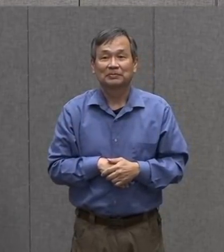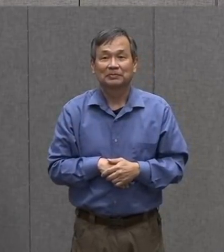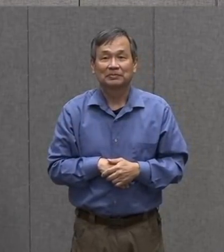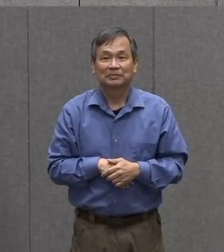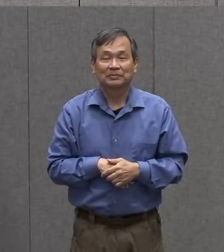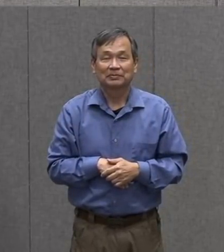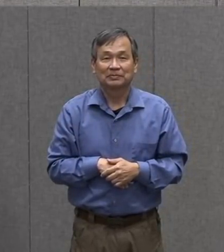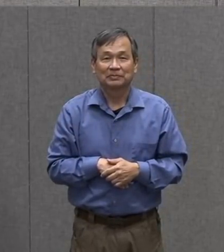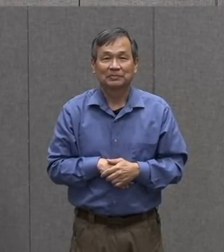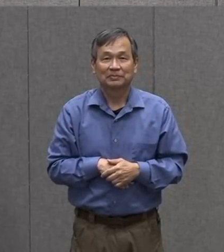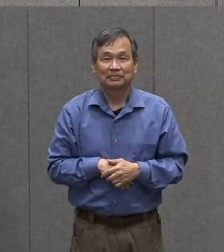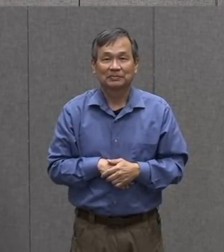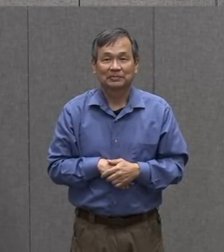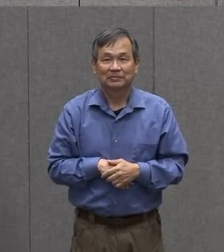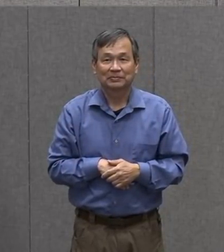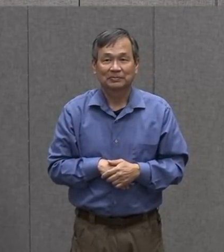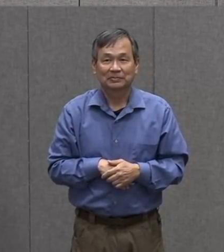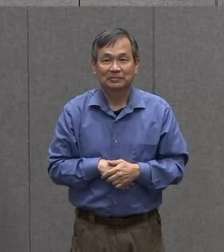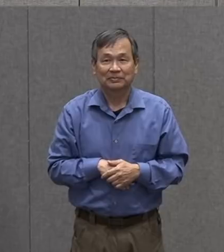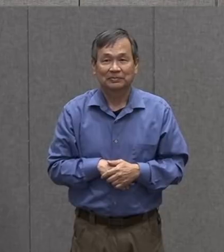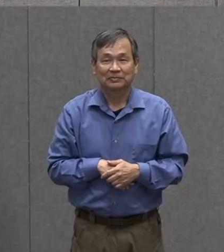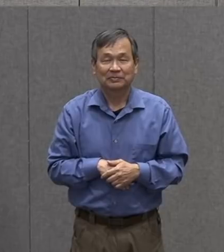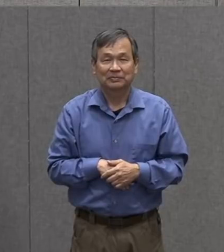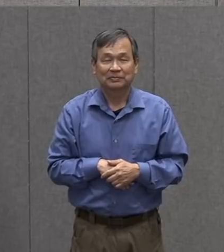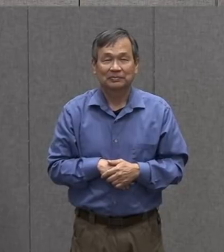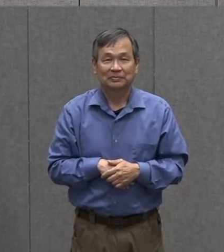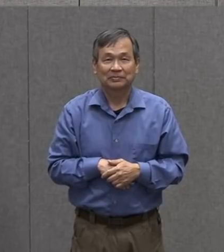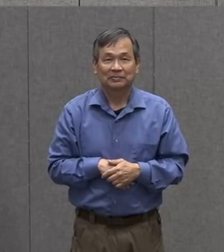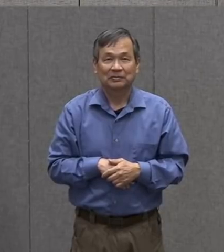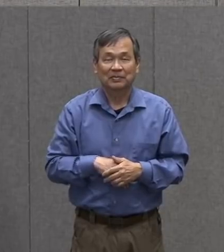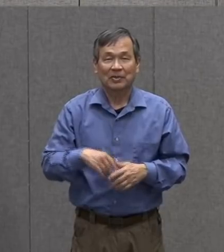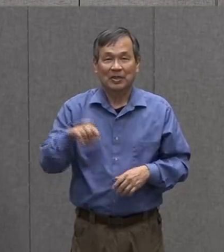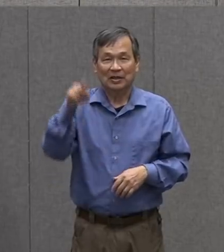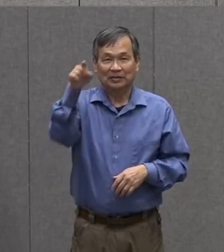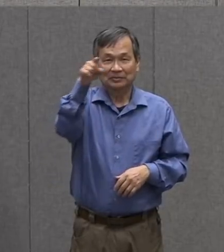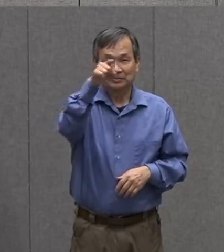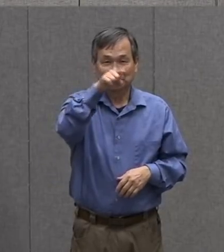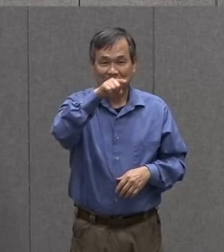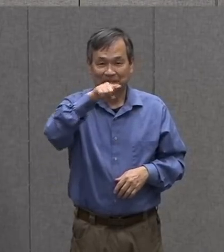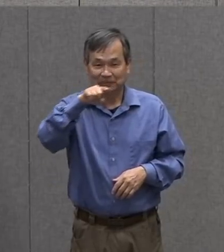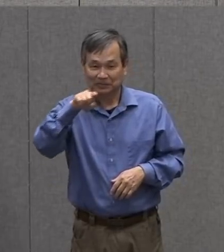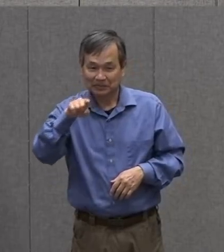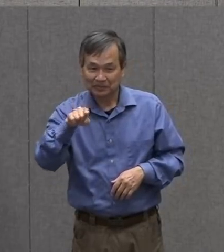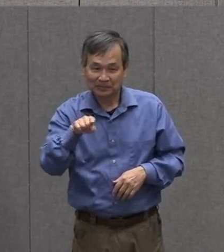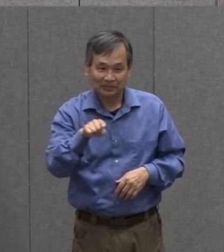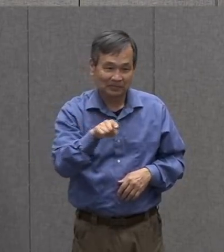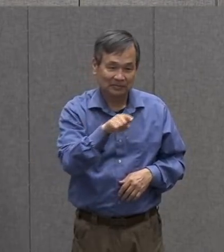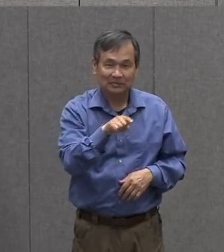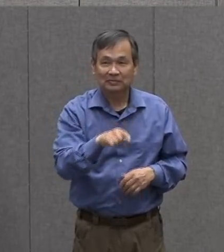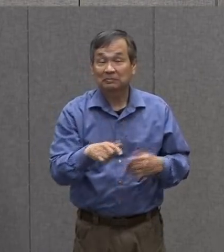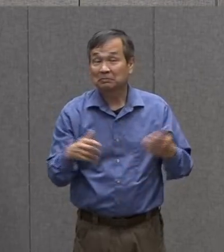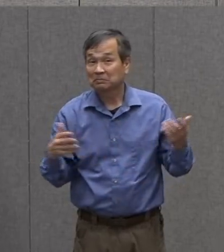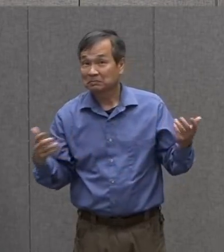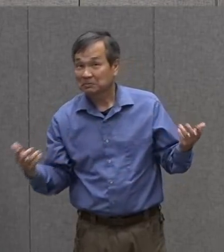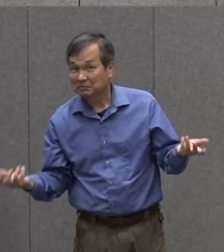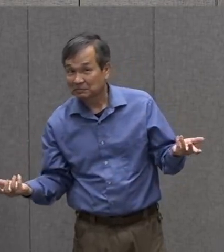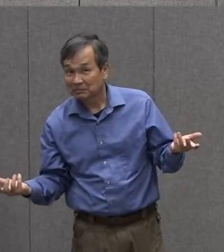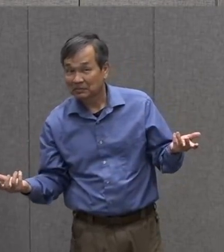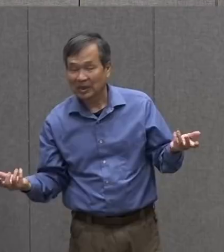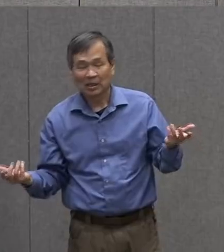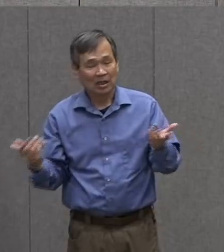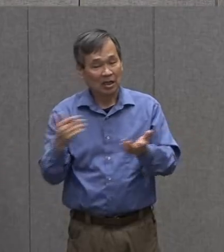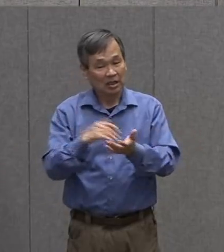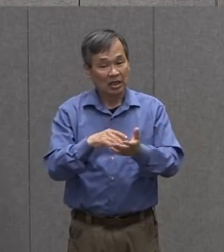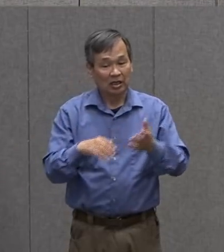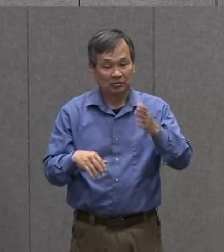s oh there i had to use my thumb to get there sometimes it helps to lay this on